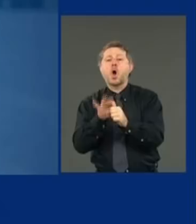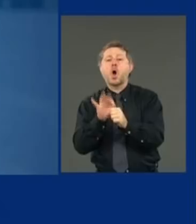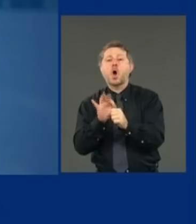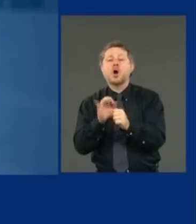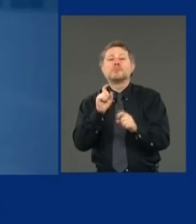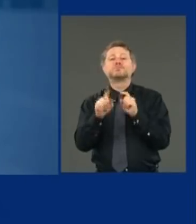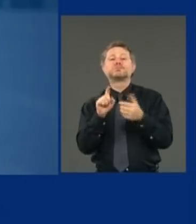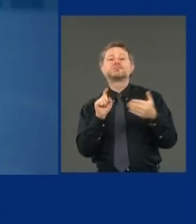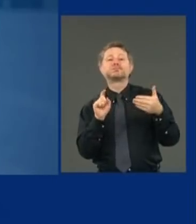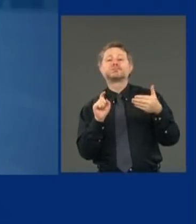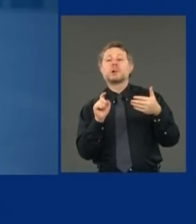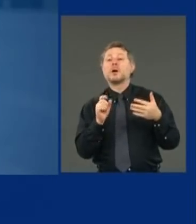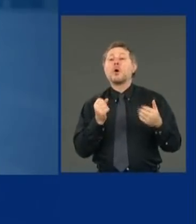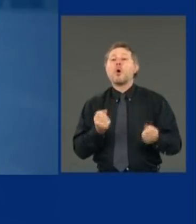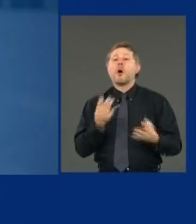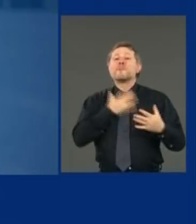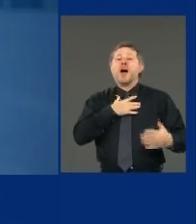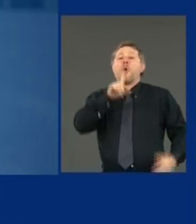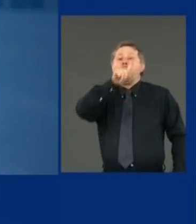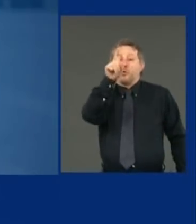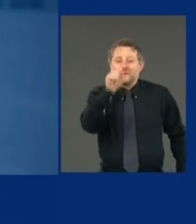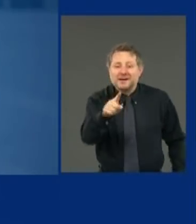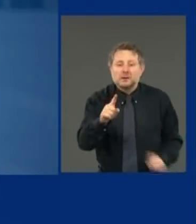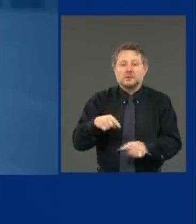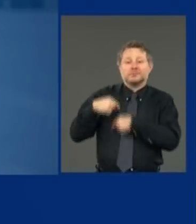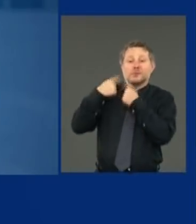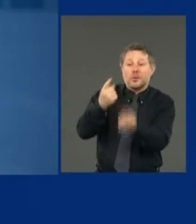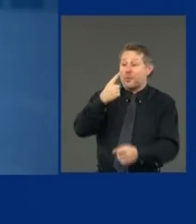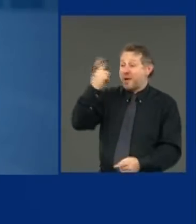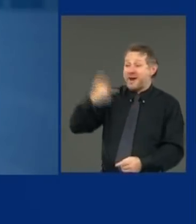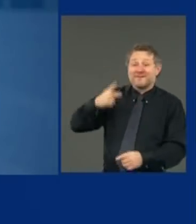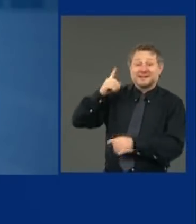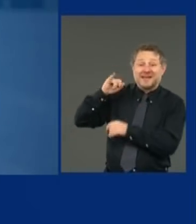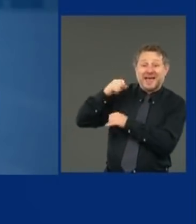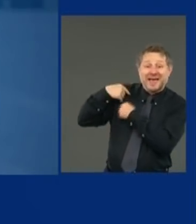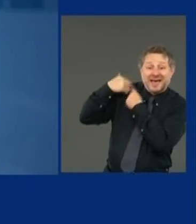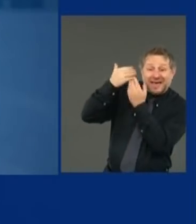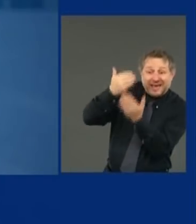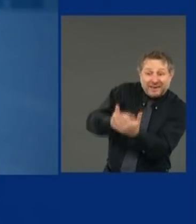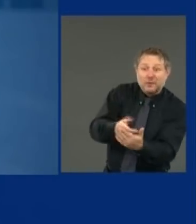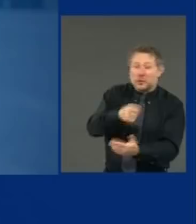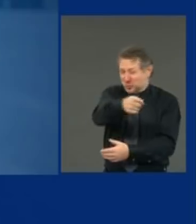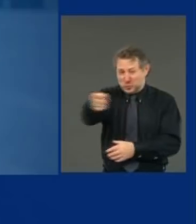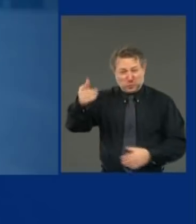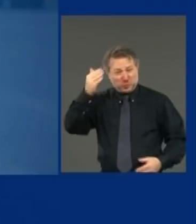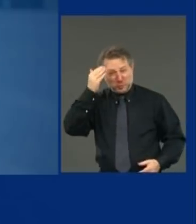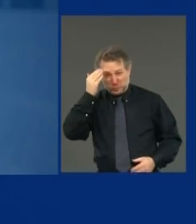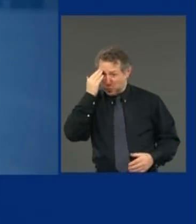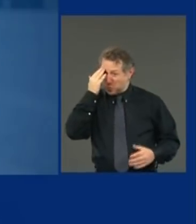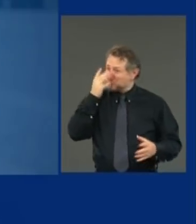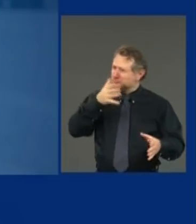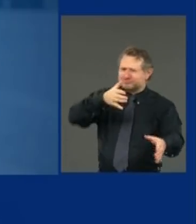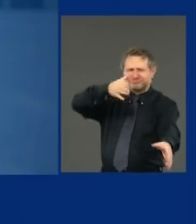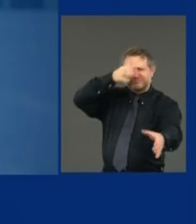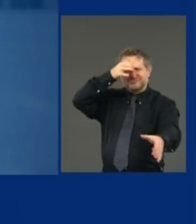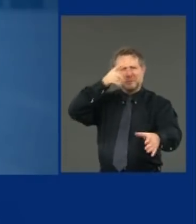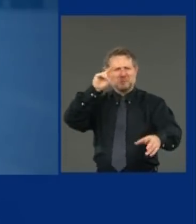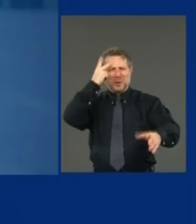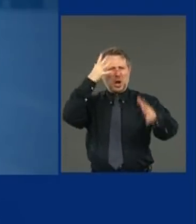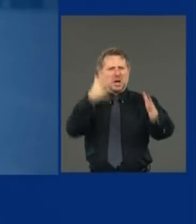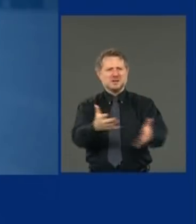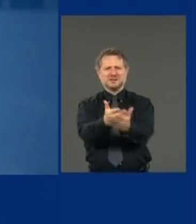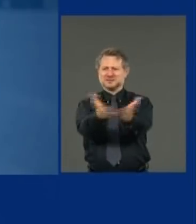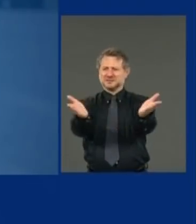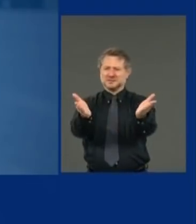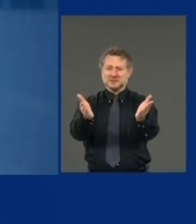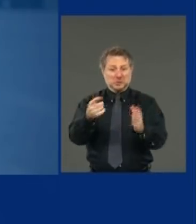question is, over two and a half days, you're all political geniuses. Over two and a half